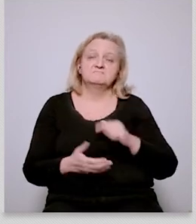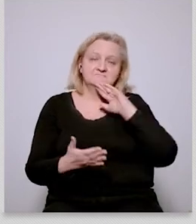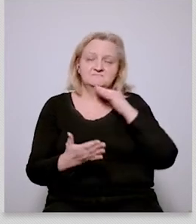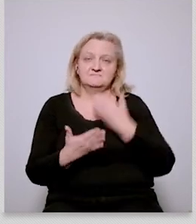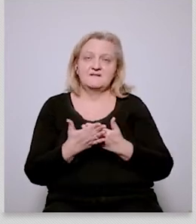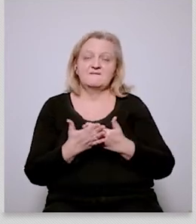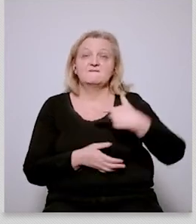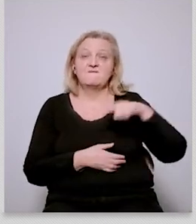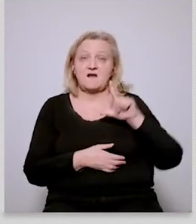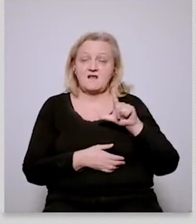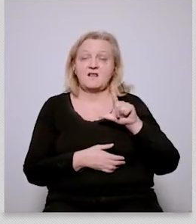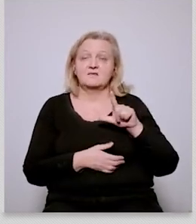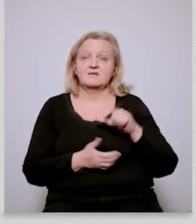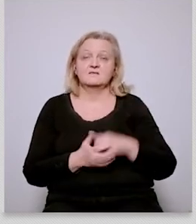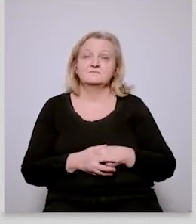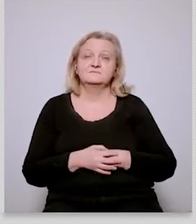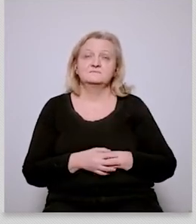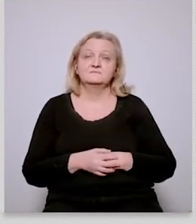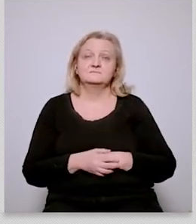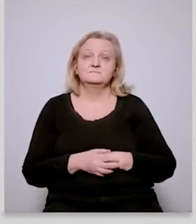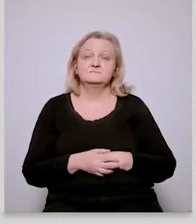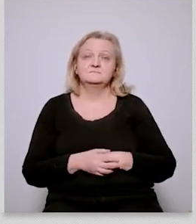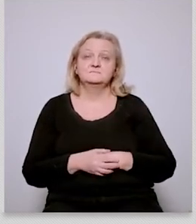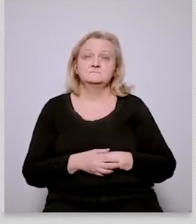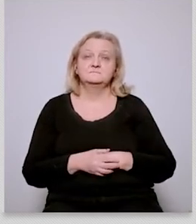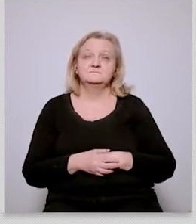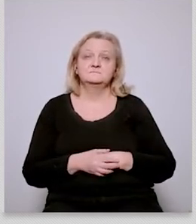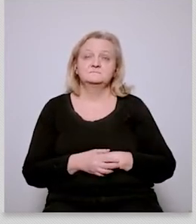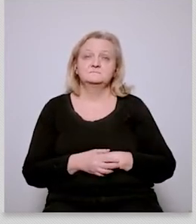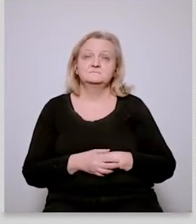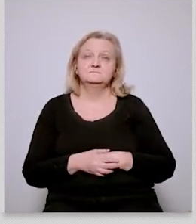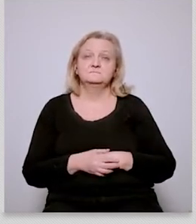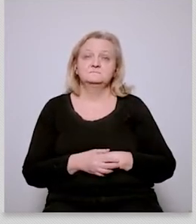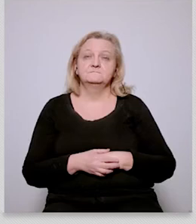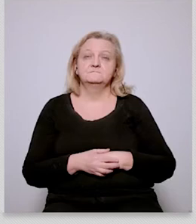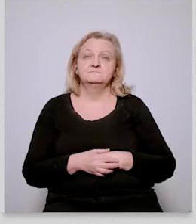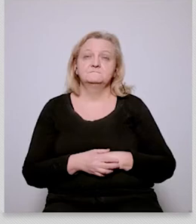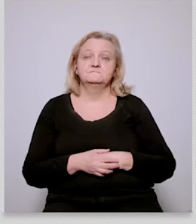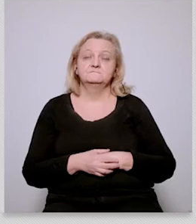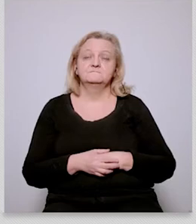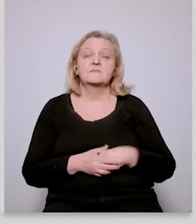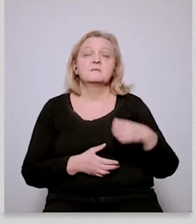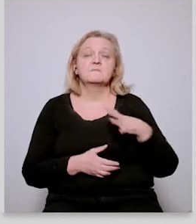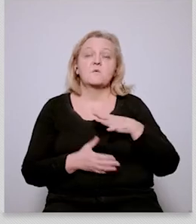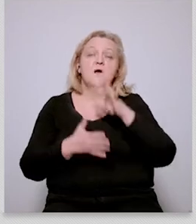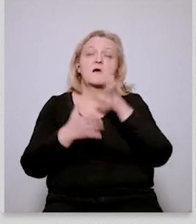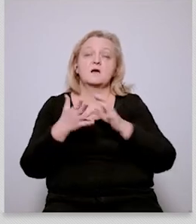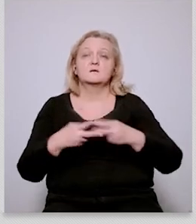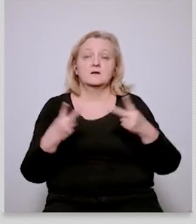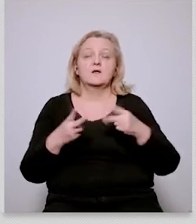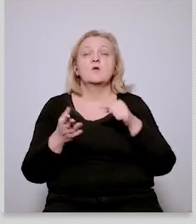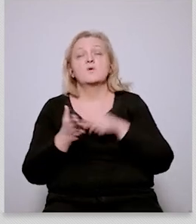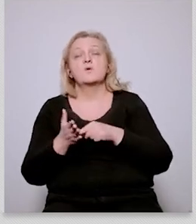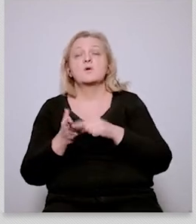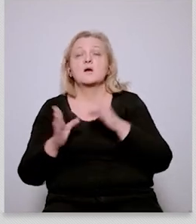out uh me and my colleague we published an article is climate becoming the new migration and here we go i mean two